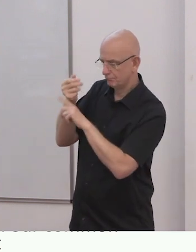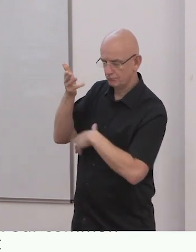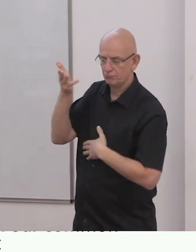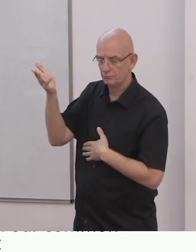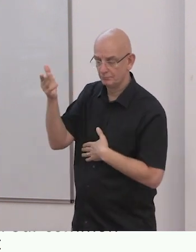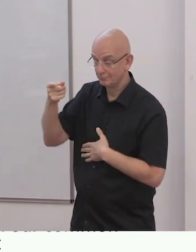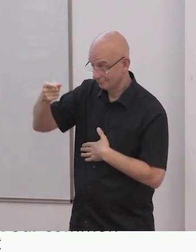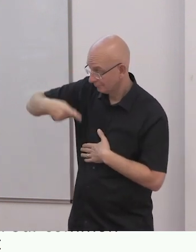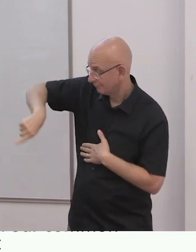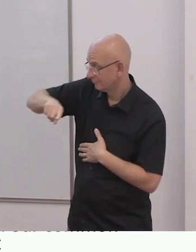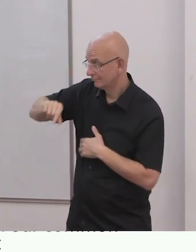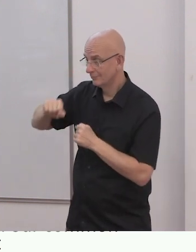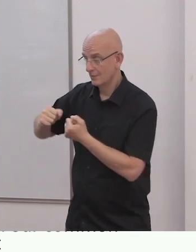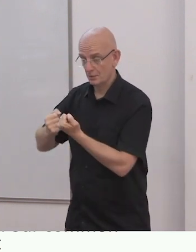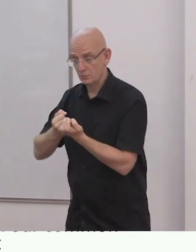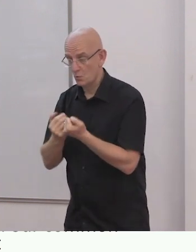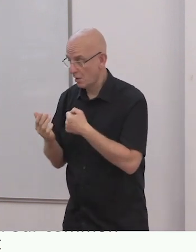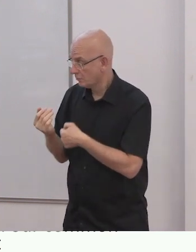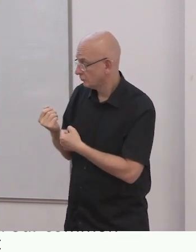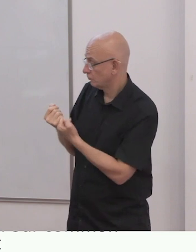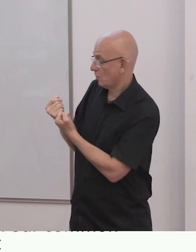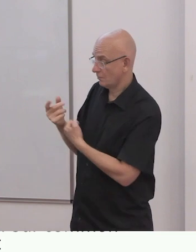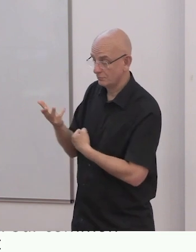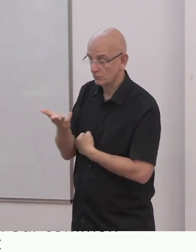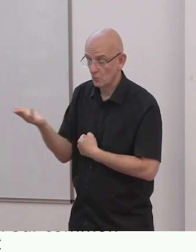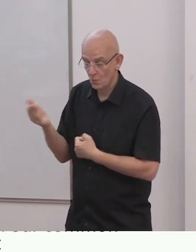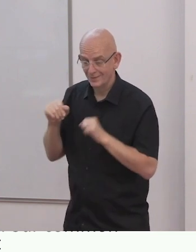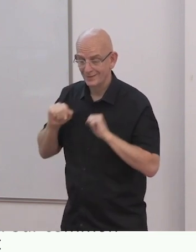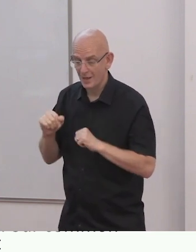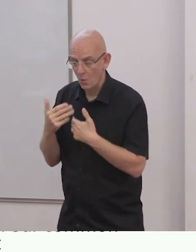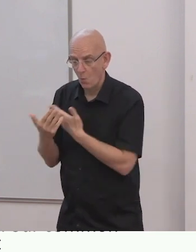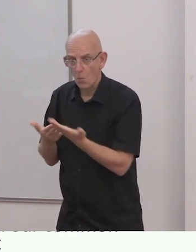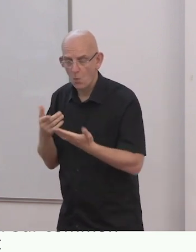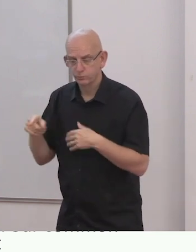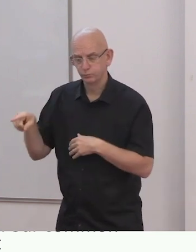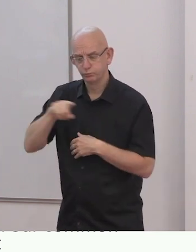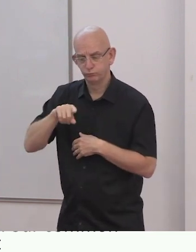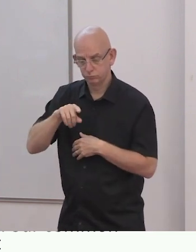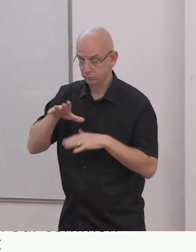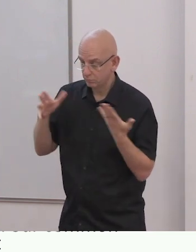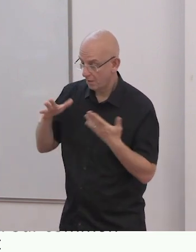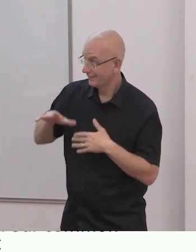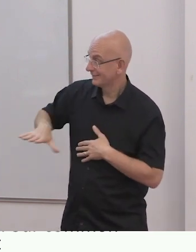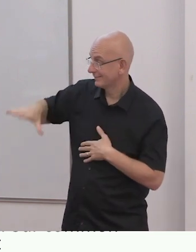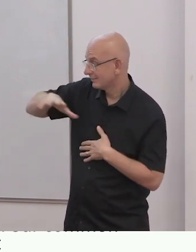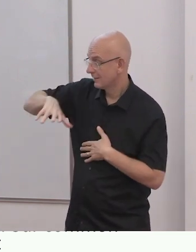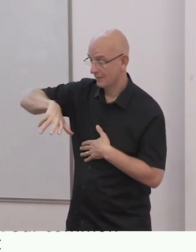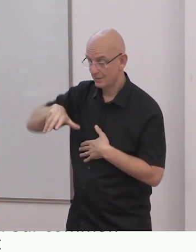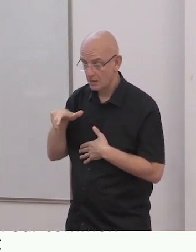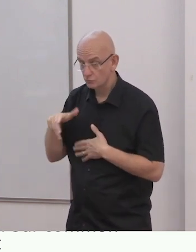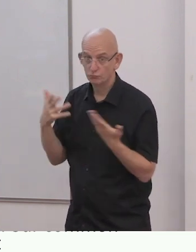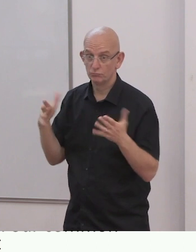at national, regional and global level by sharing on the upcoming opportunities